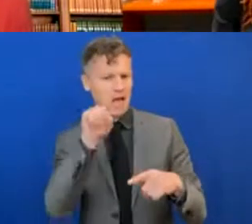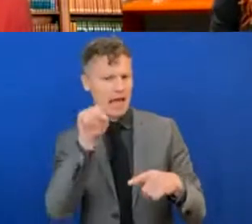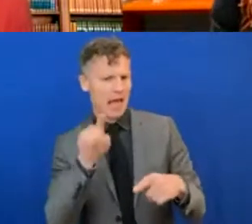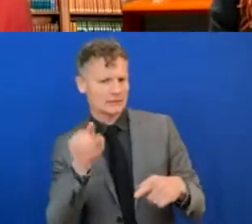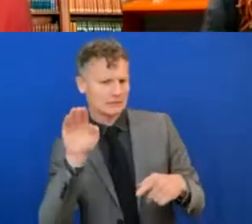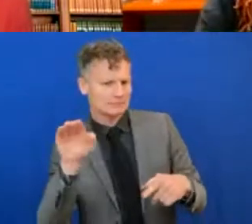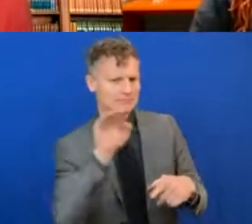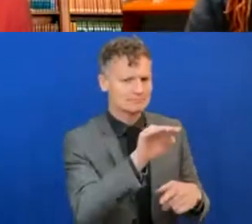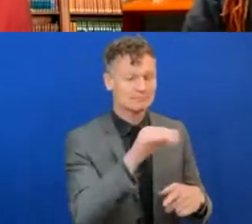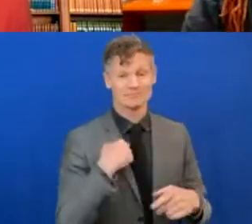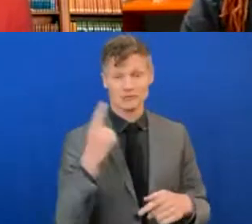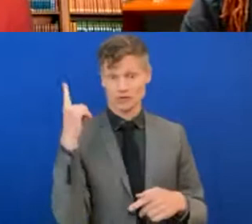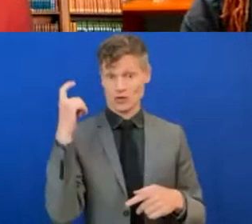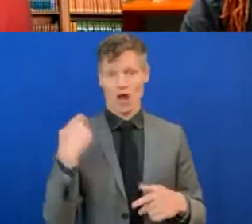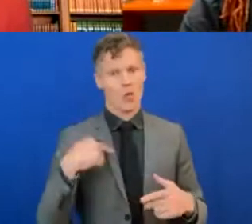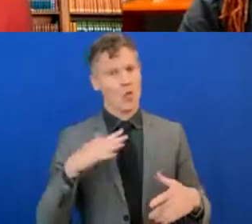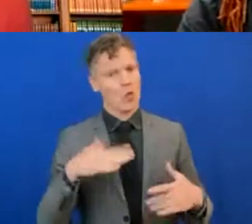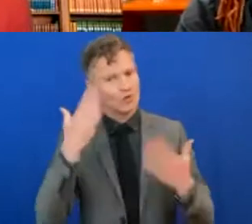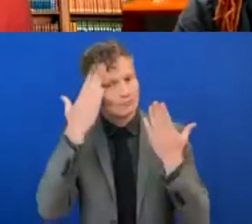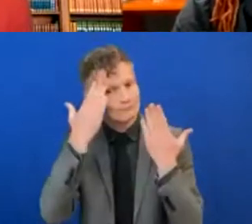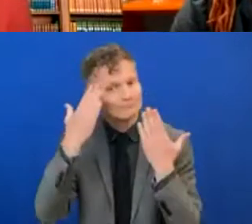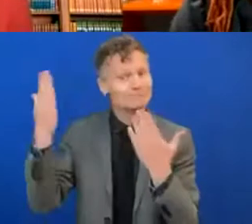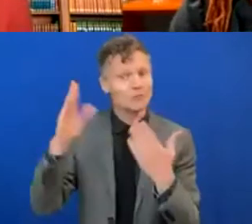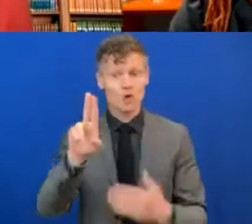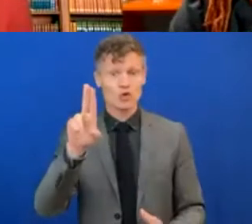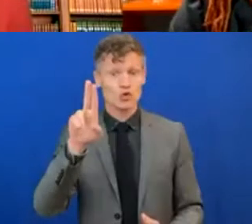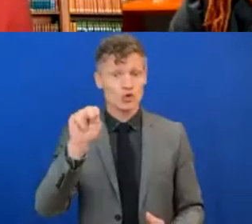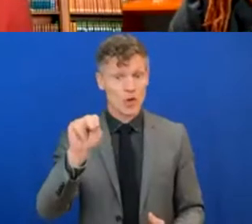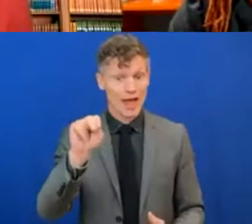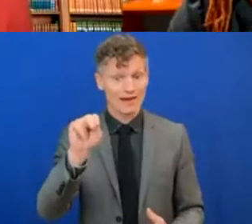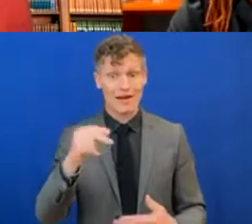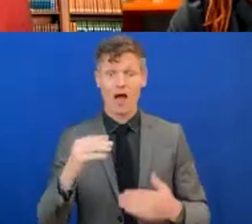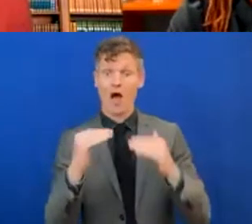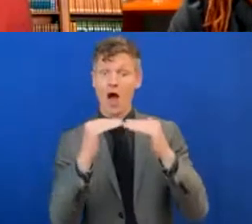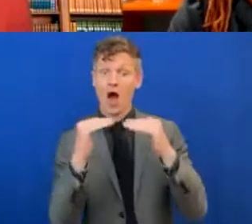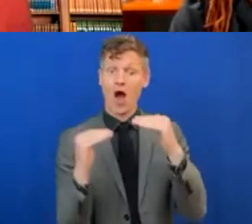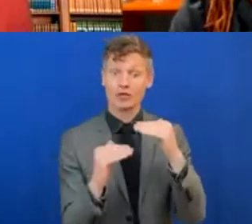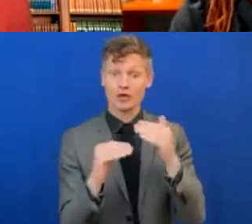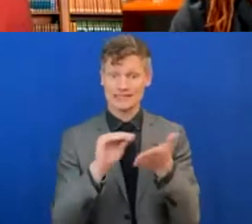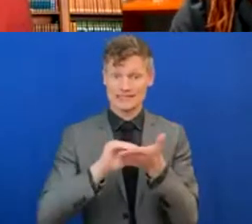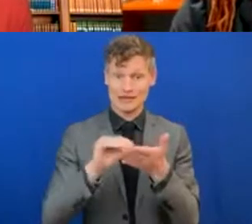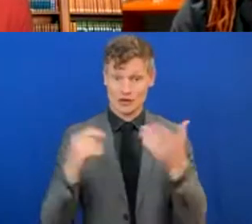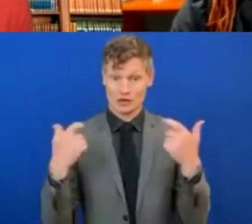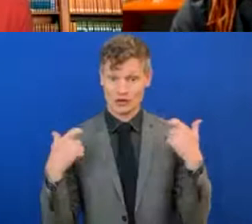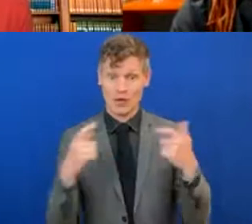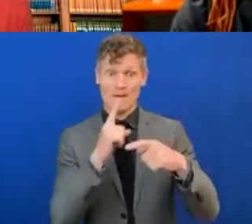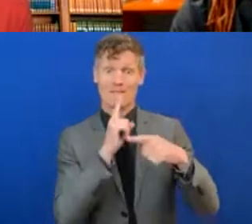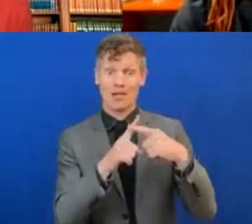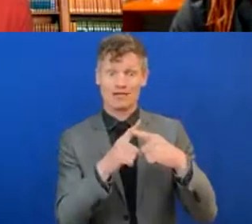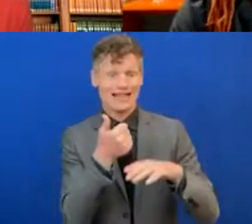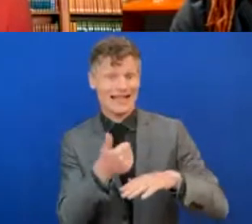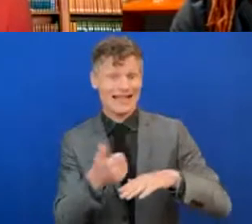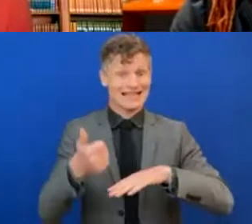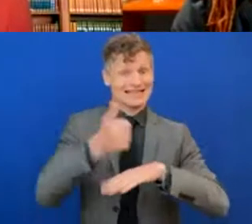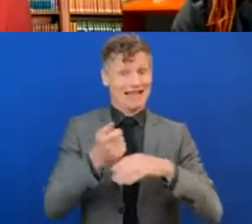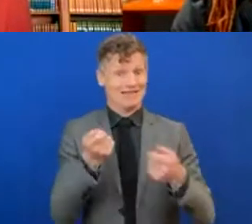especially honored to have with us, the UN Undersecretary General and Executive Director of UN Women, Fumzile Mlambo